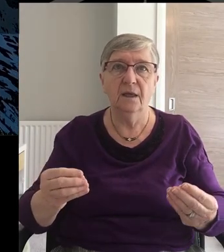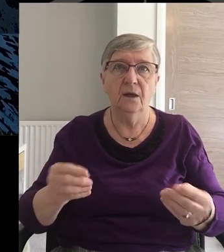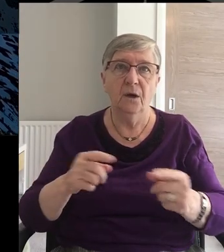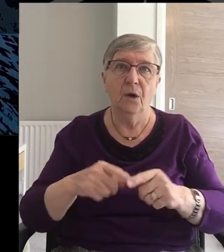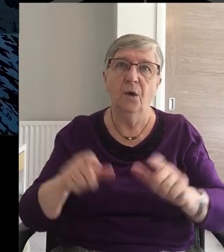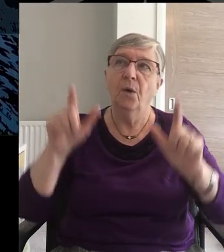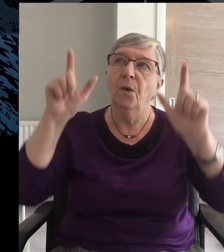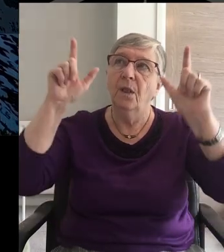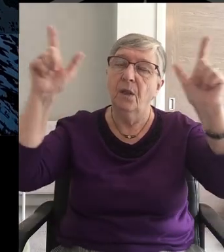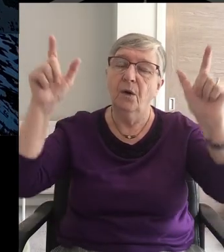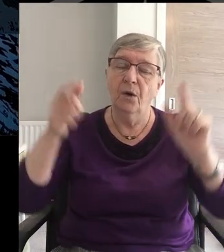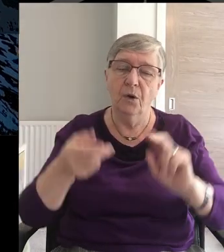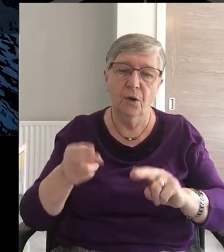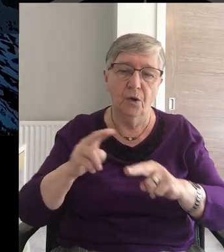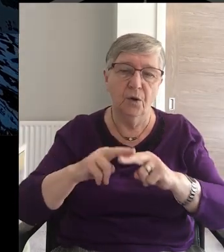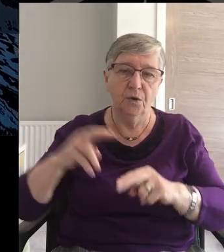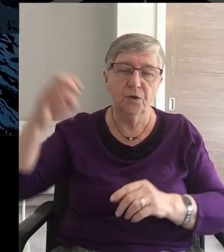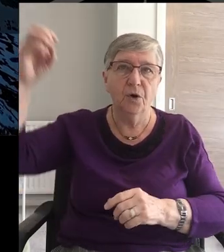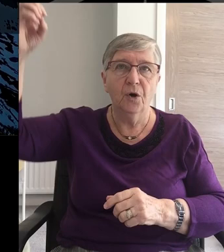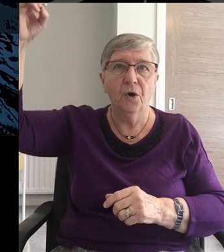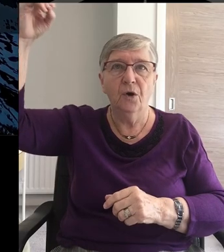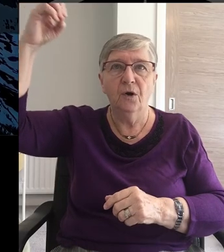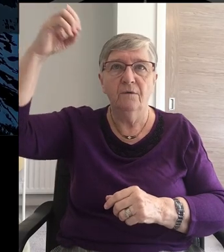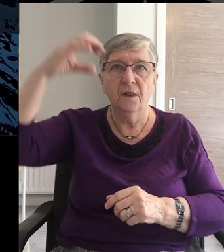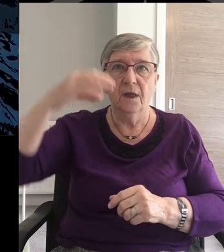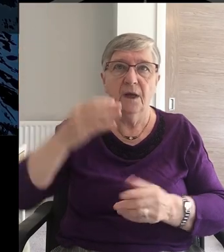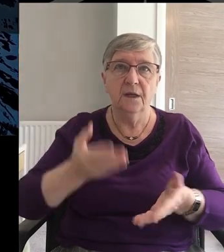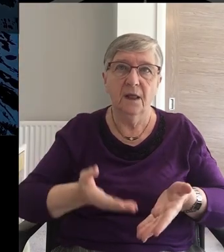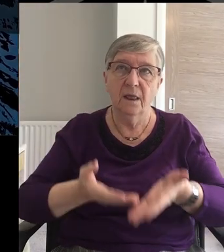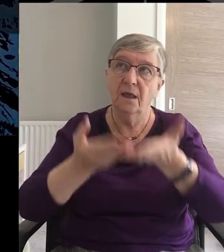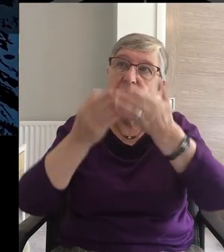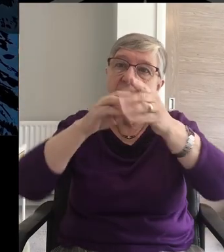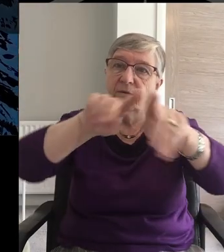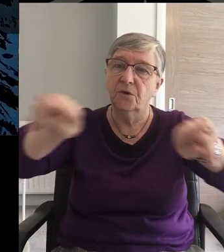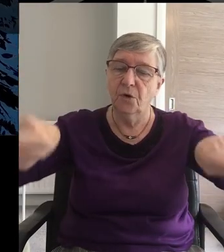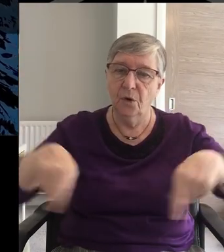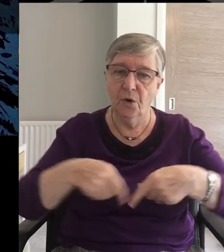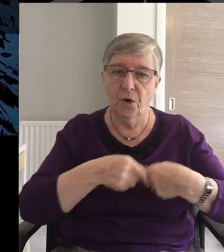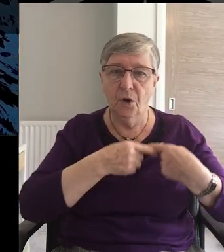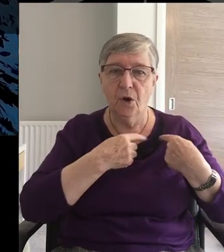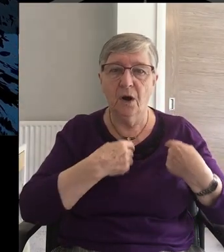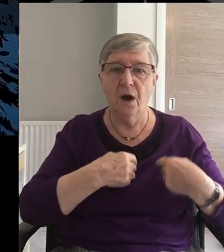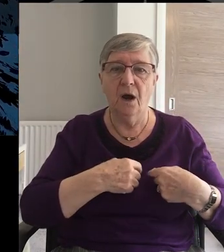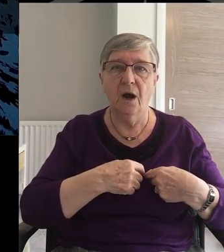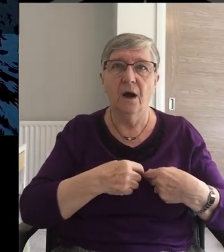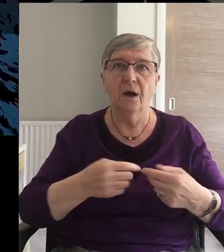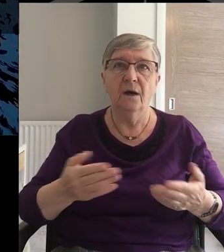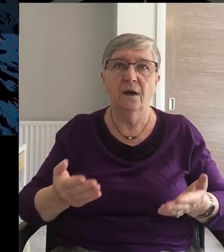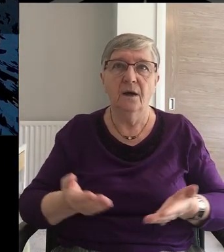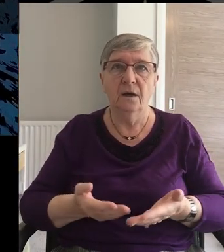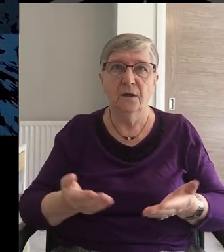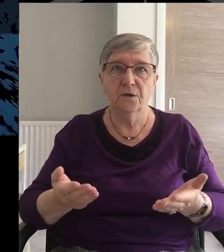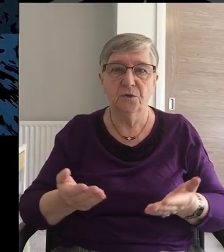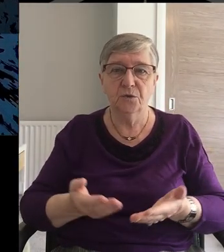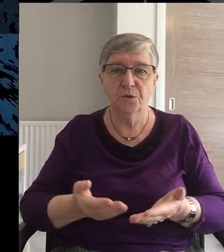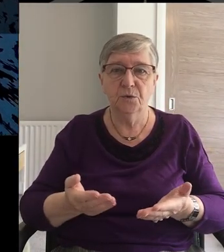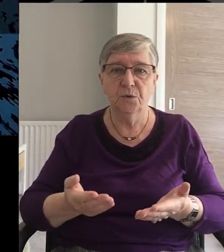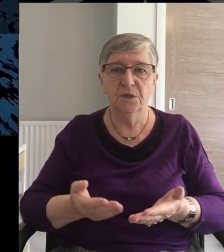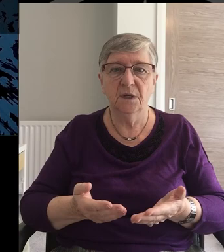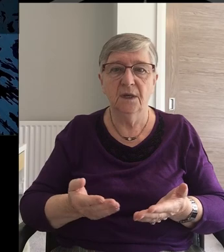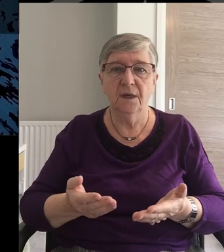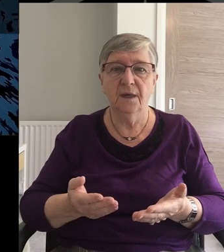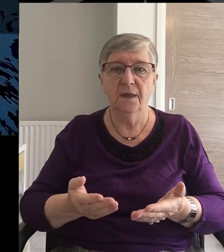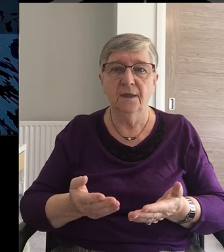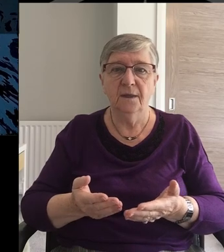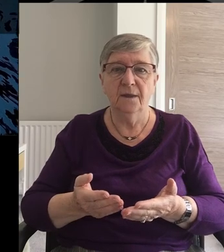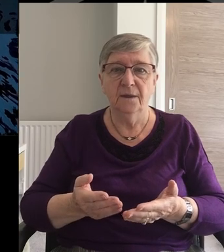O Lord of light Lift all our hearts today